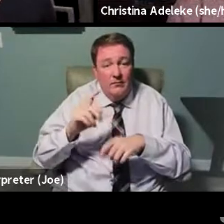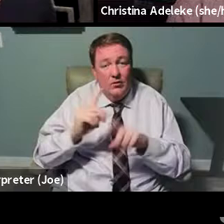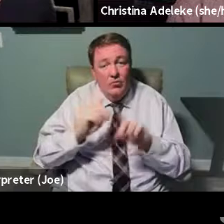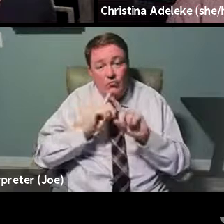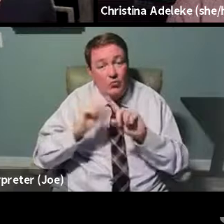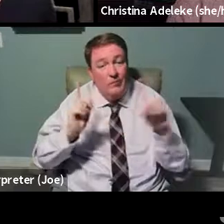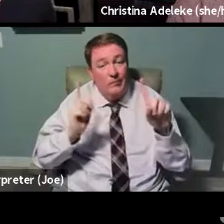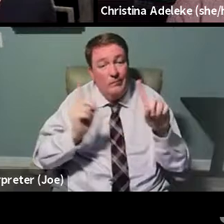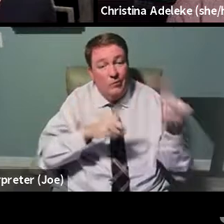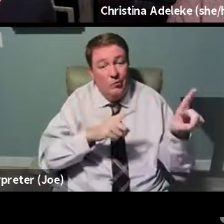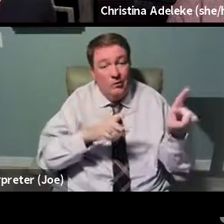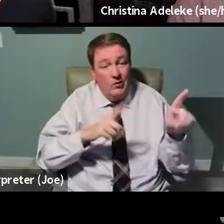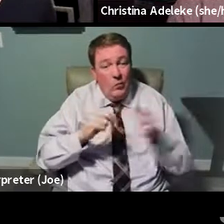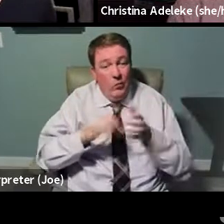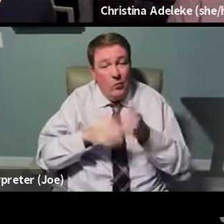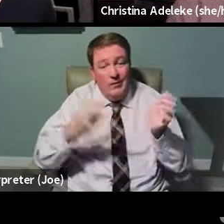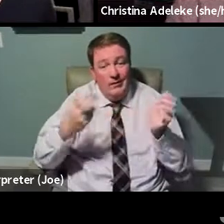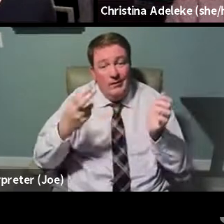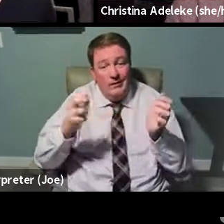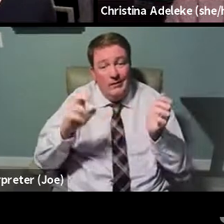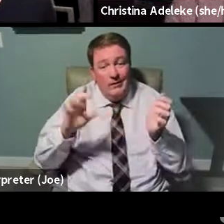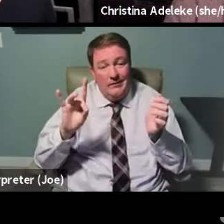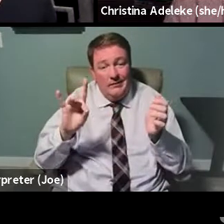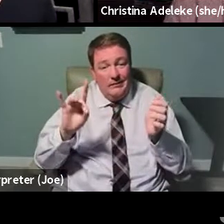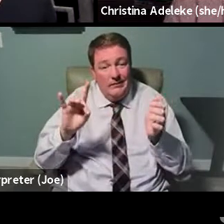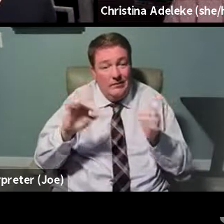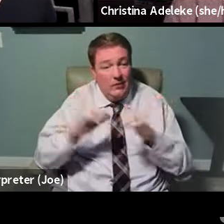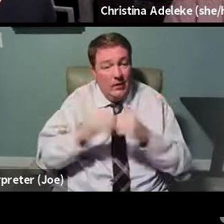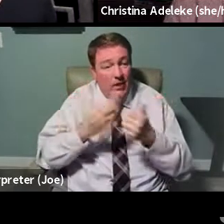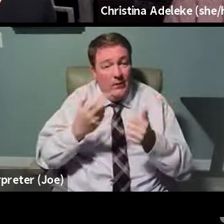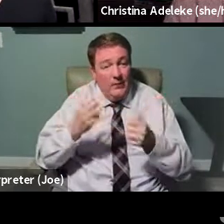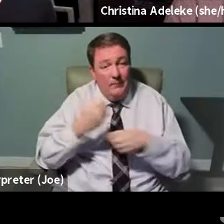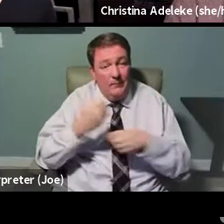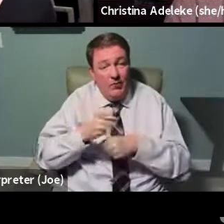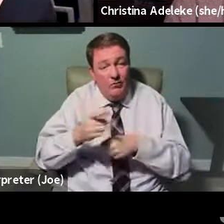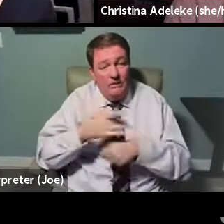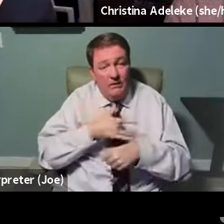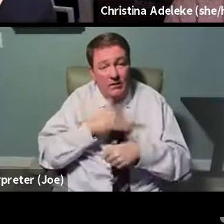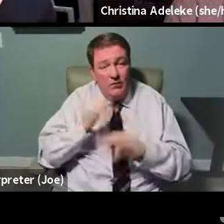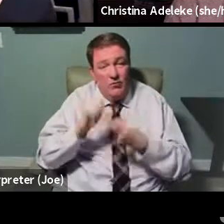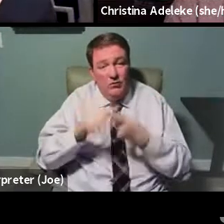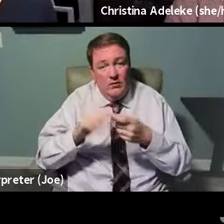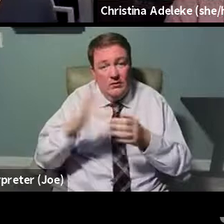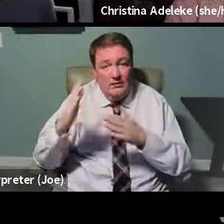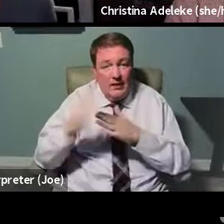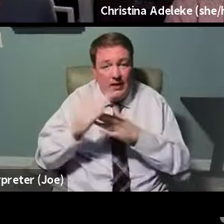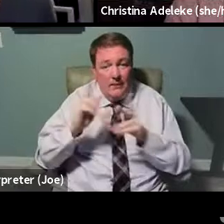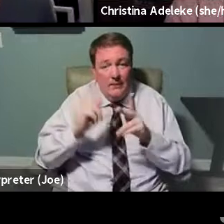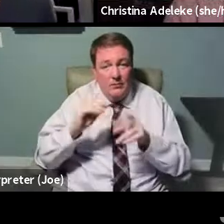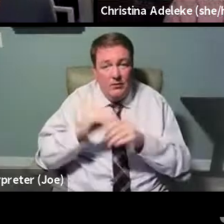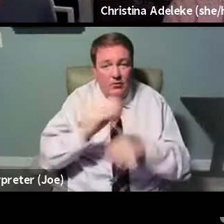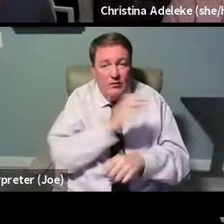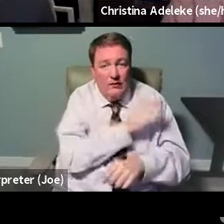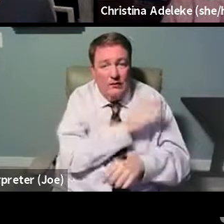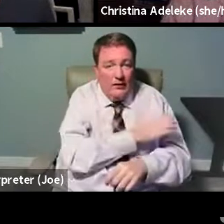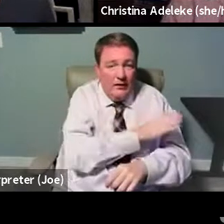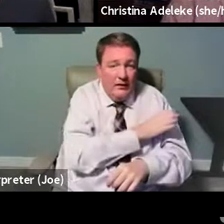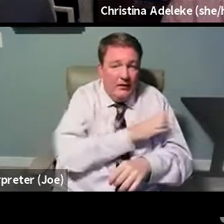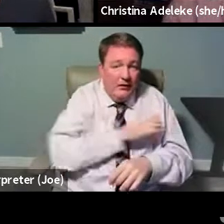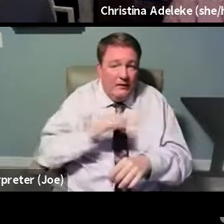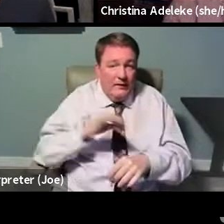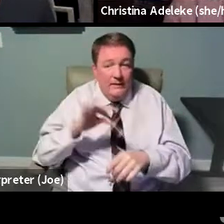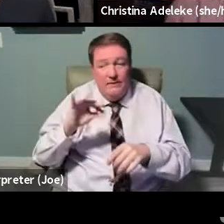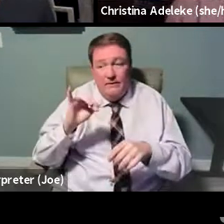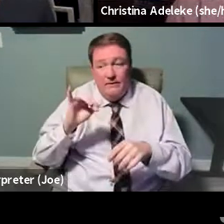whatever he did or comment on how he made you feel to the top people in your clinic, in your doctor's office. If it's a practice,